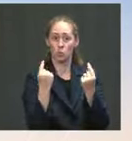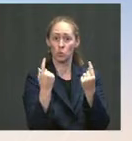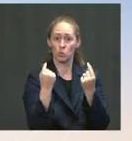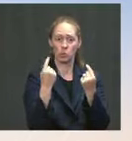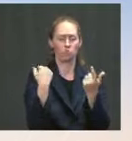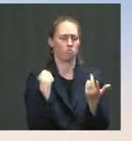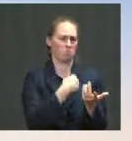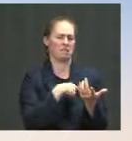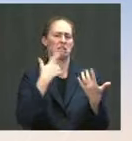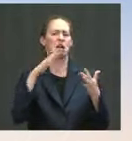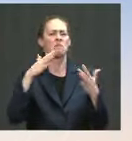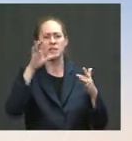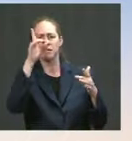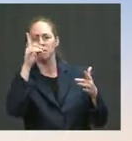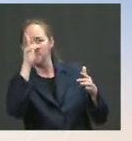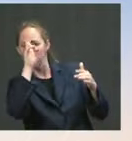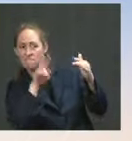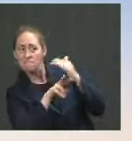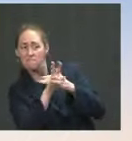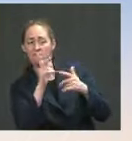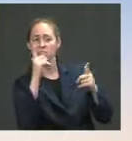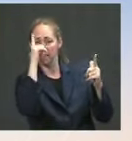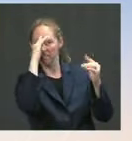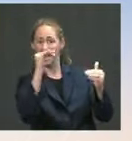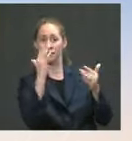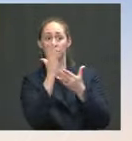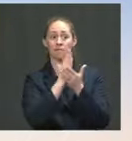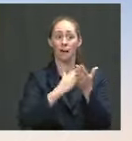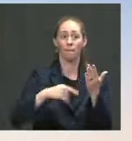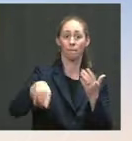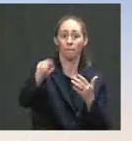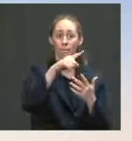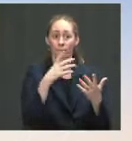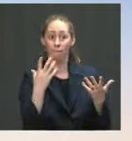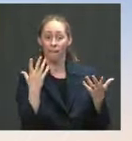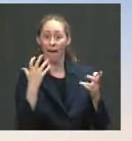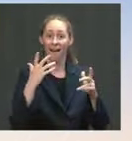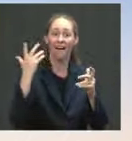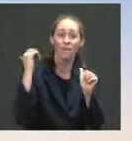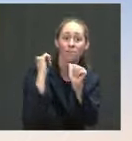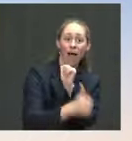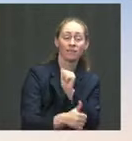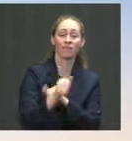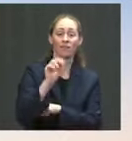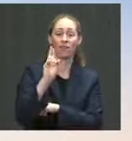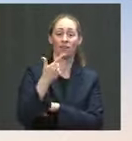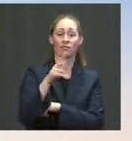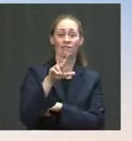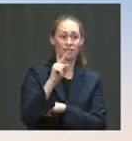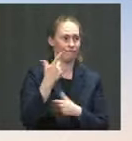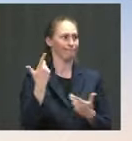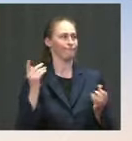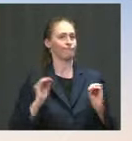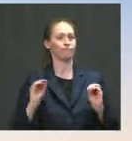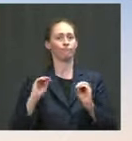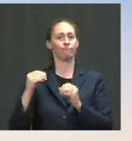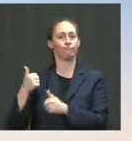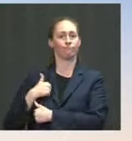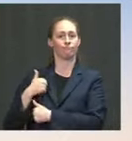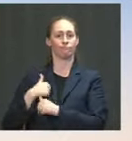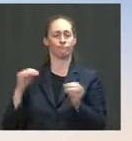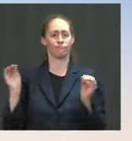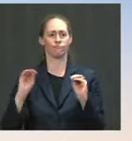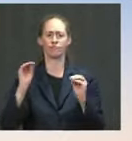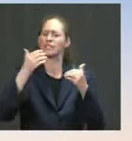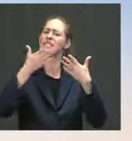of the international community is that people who want to leave Afghanistan after the U.S. military depart should be able to do so. We're working